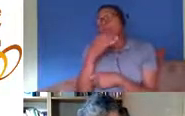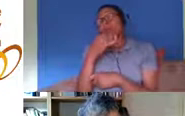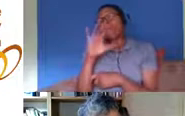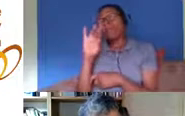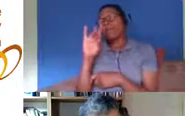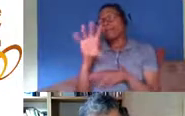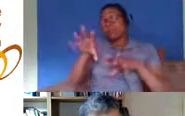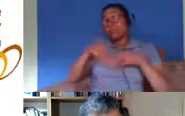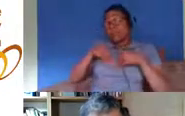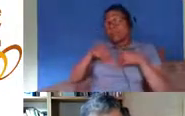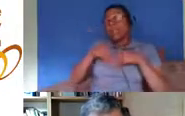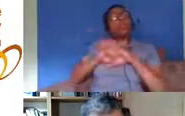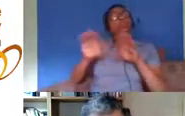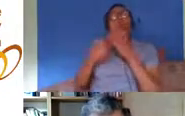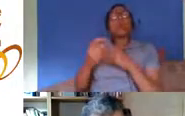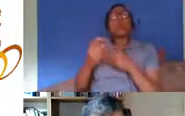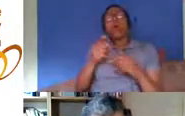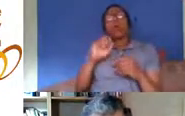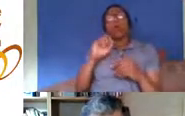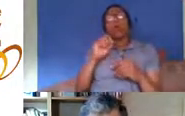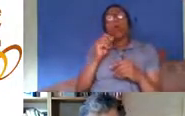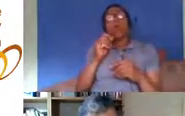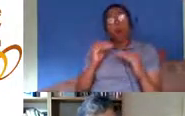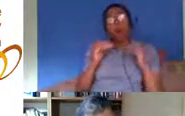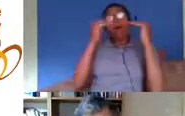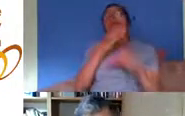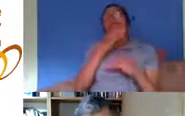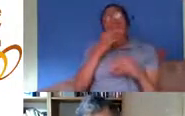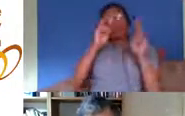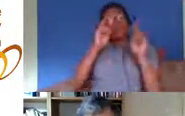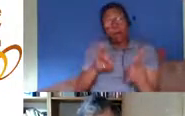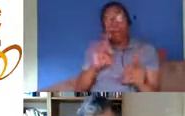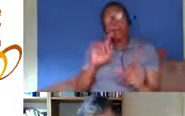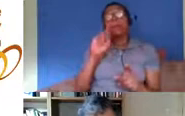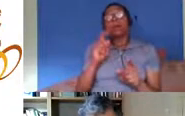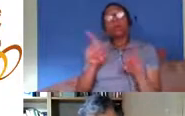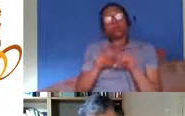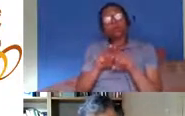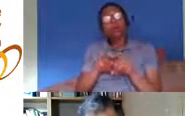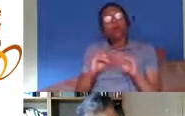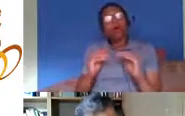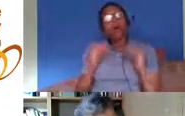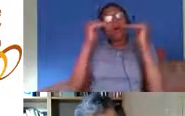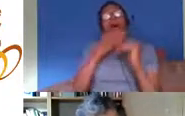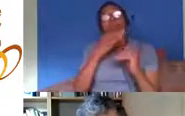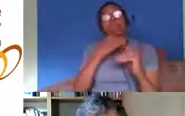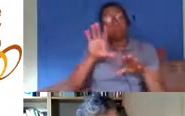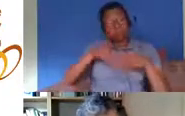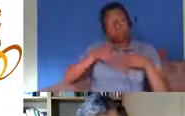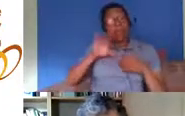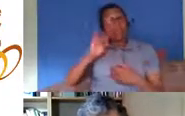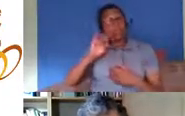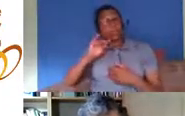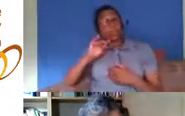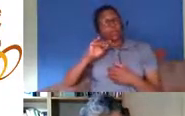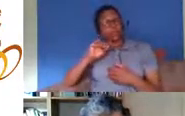likely to die you were more likely to be infected uh by uh uh than than your your white